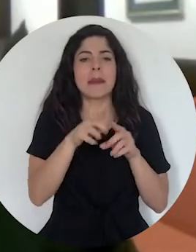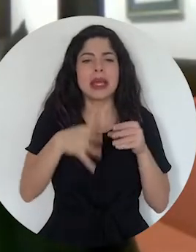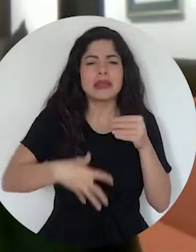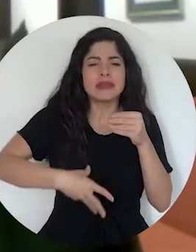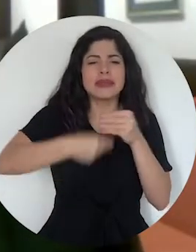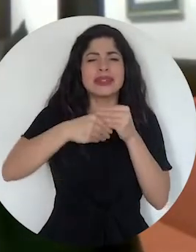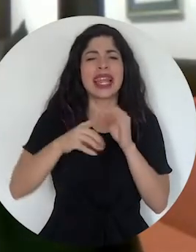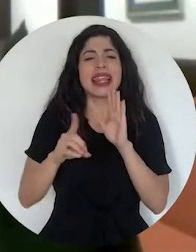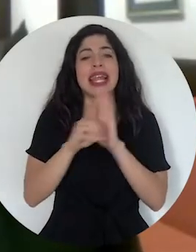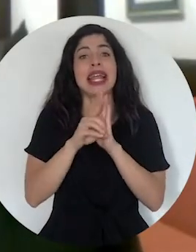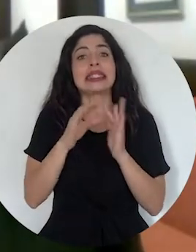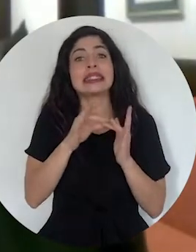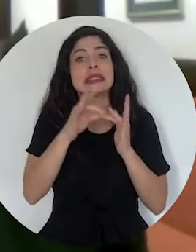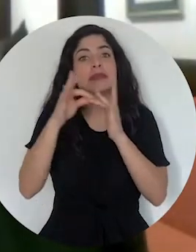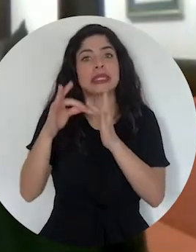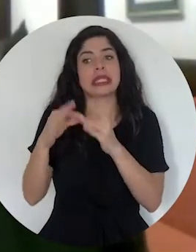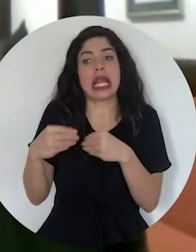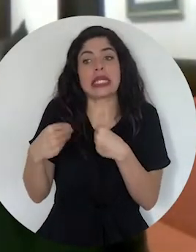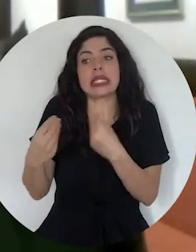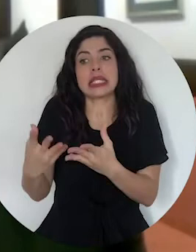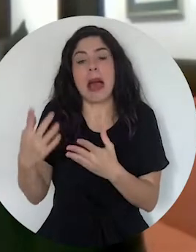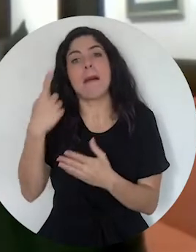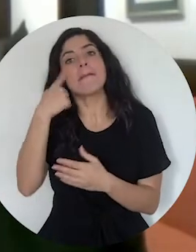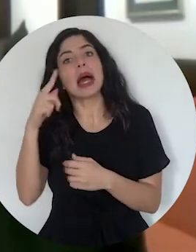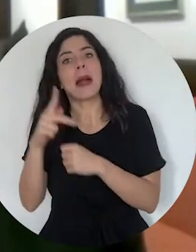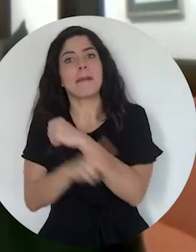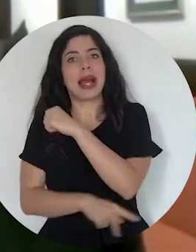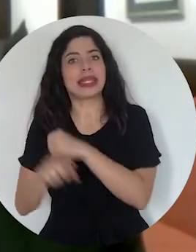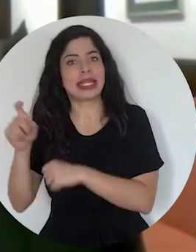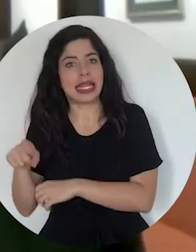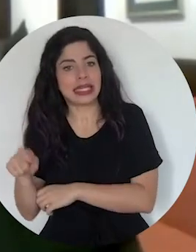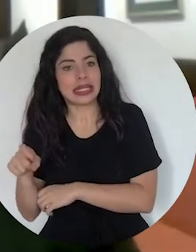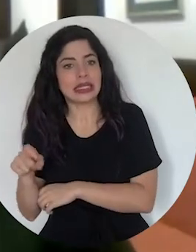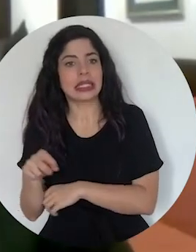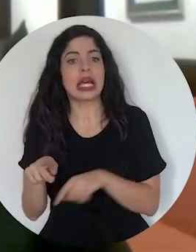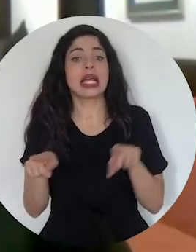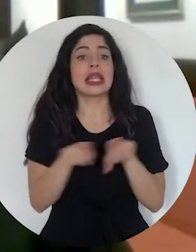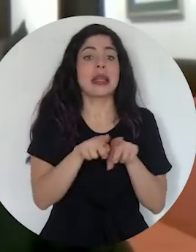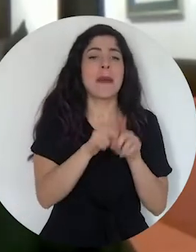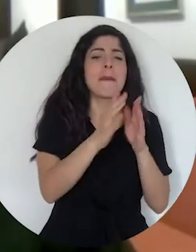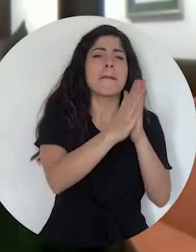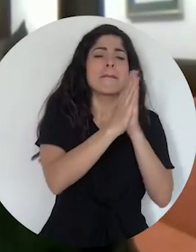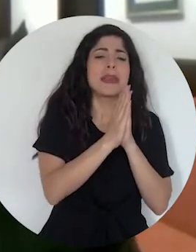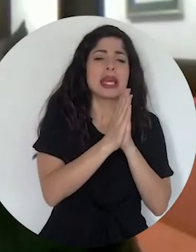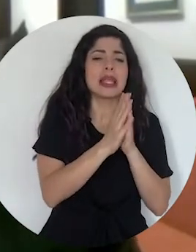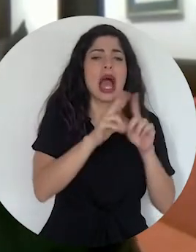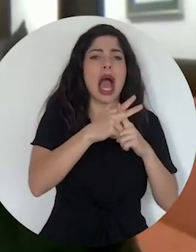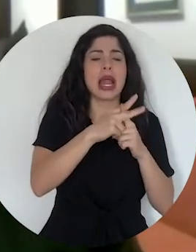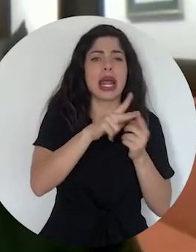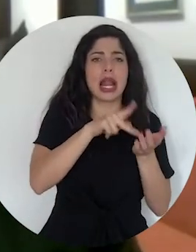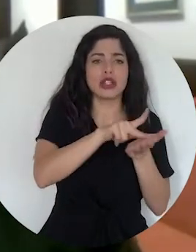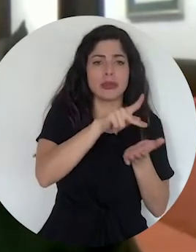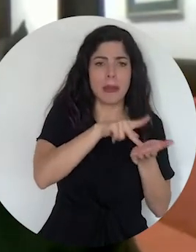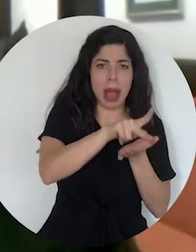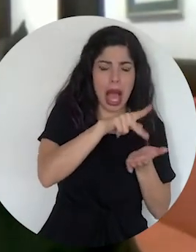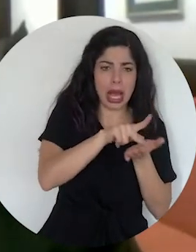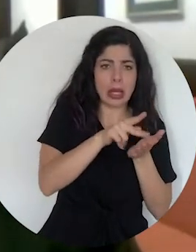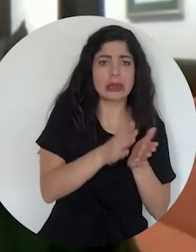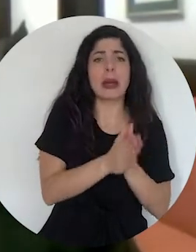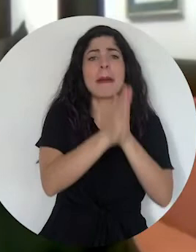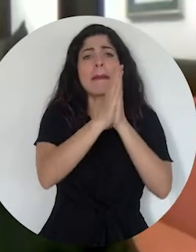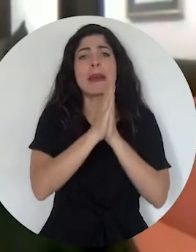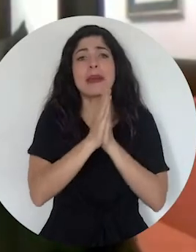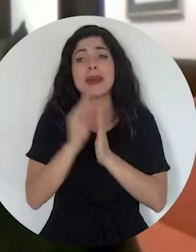special drawing rights for each country. We have asked for deferment of current payments. We have